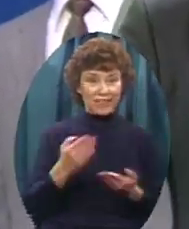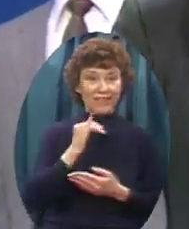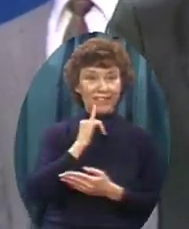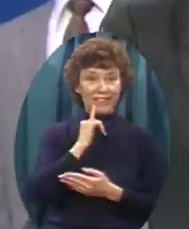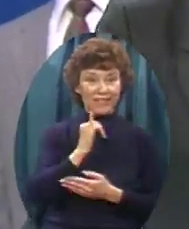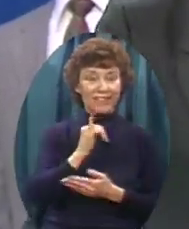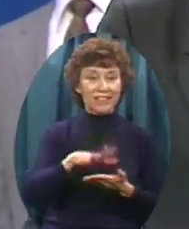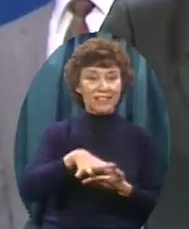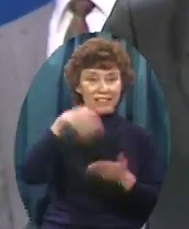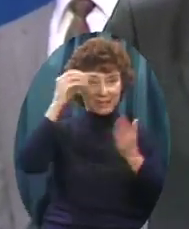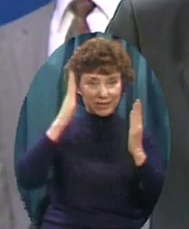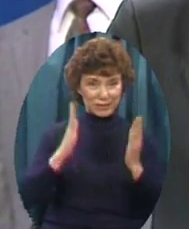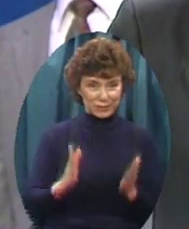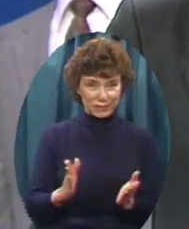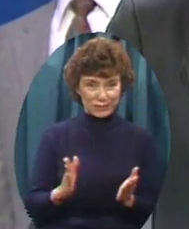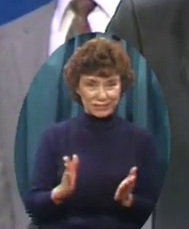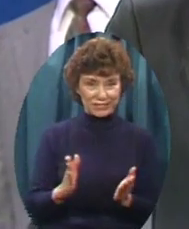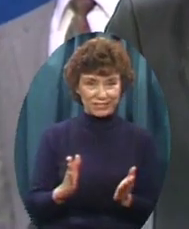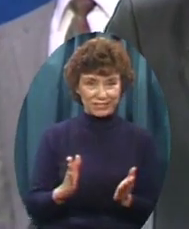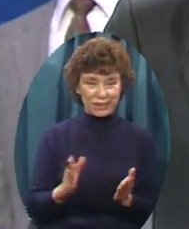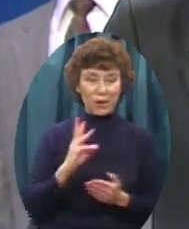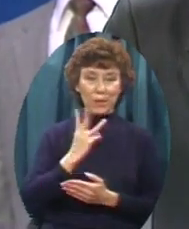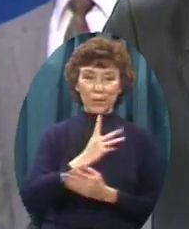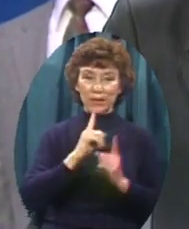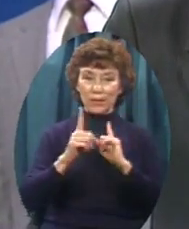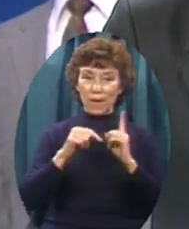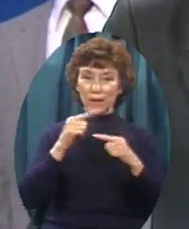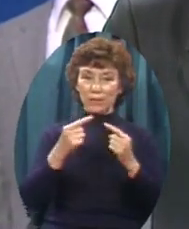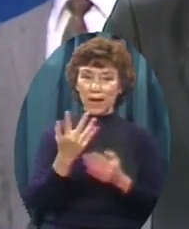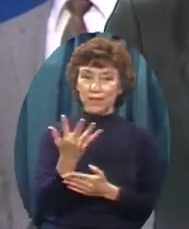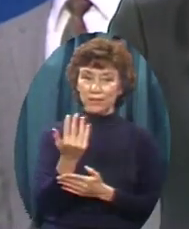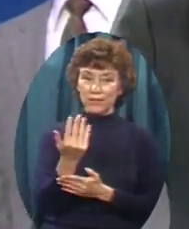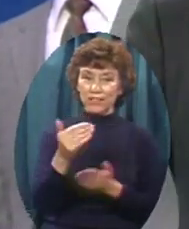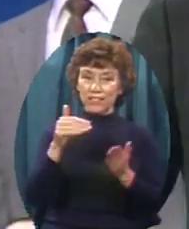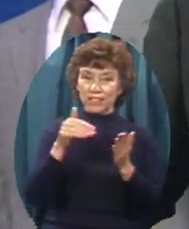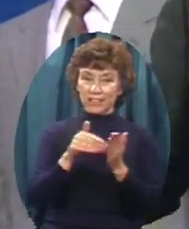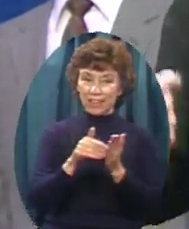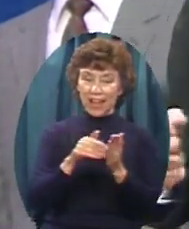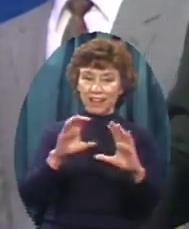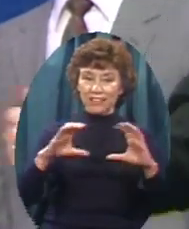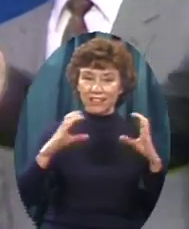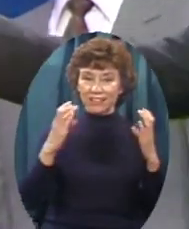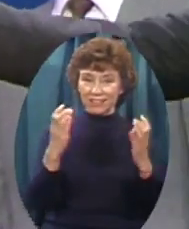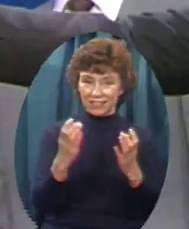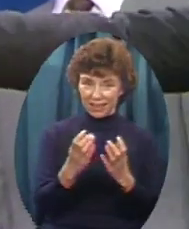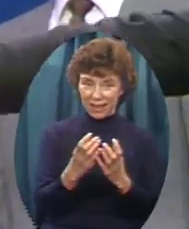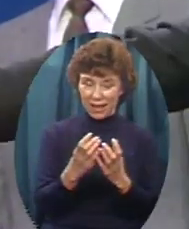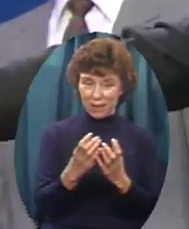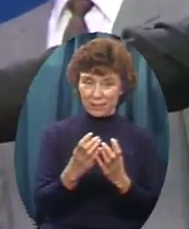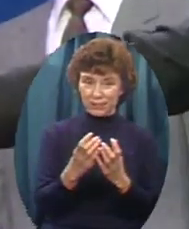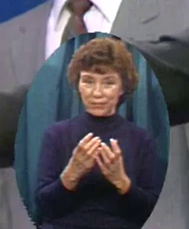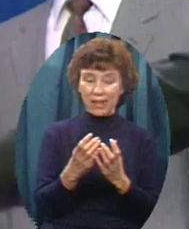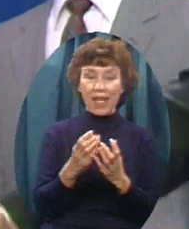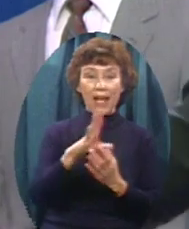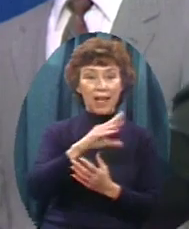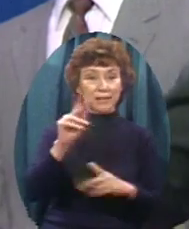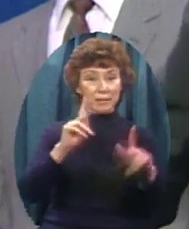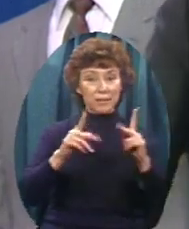on television Talking about 15,000 club People who write and who support Say the thing that impressed me most Was meeting the young